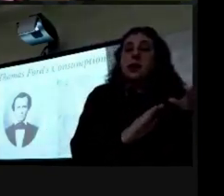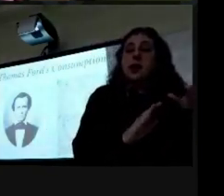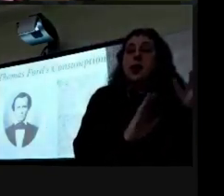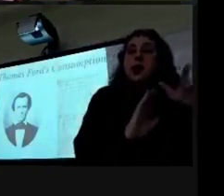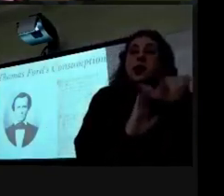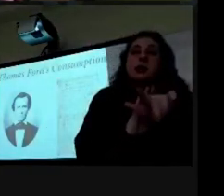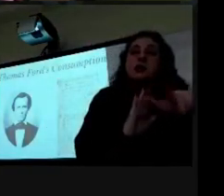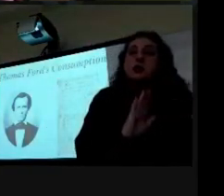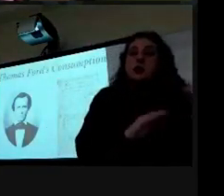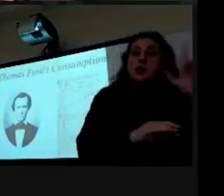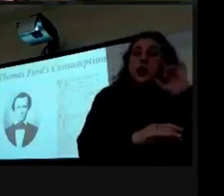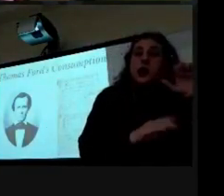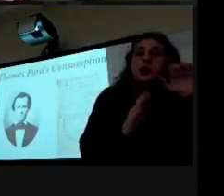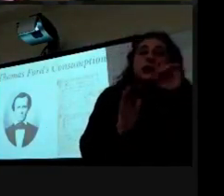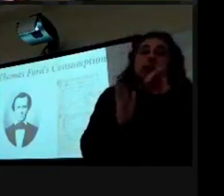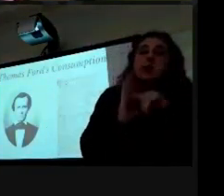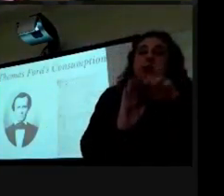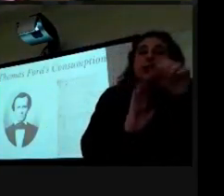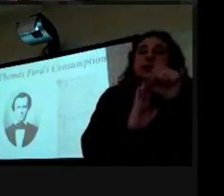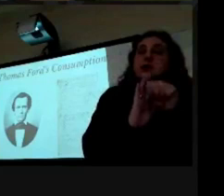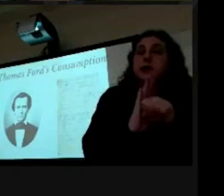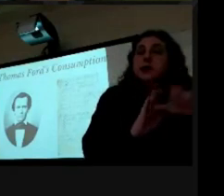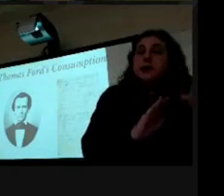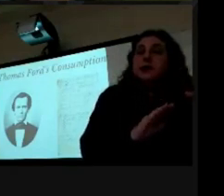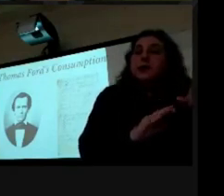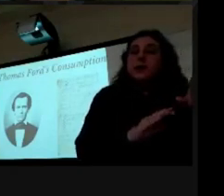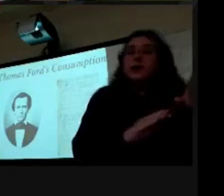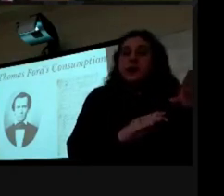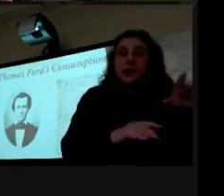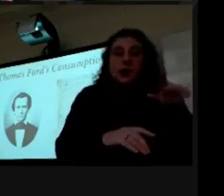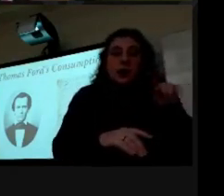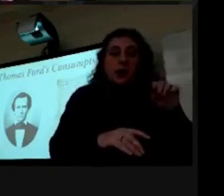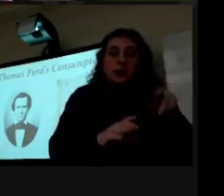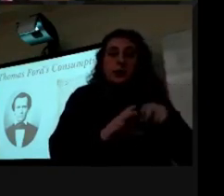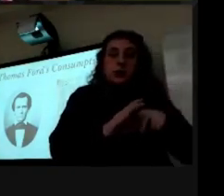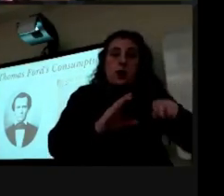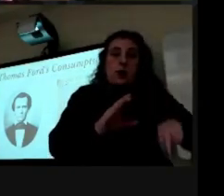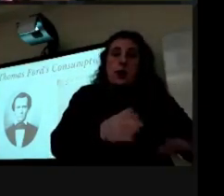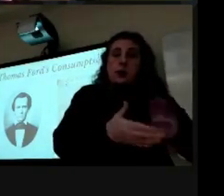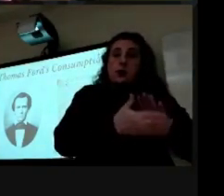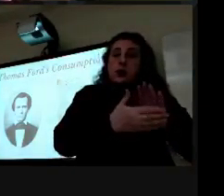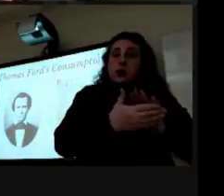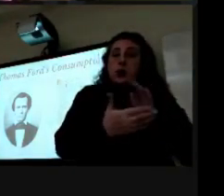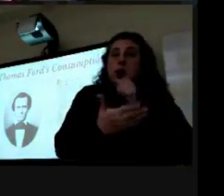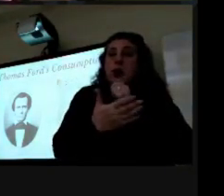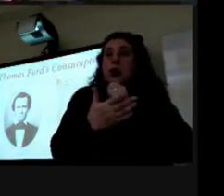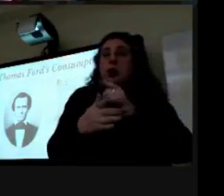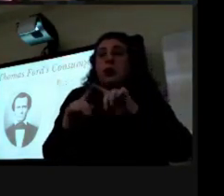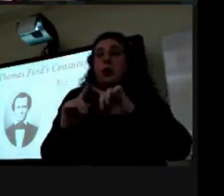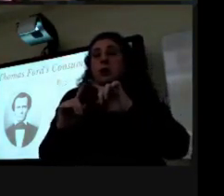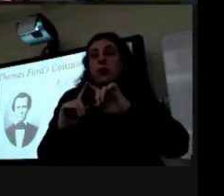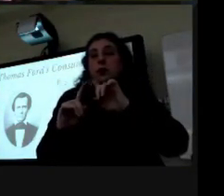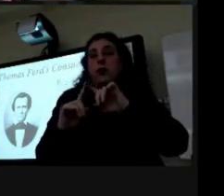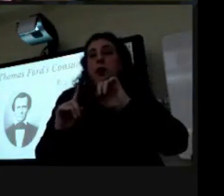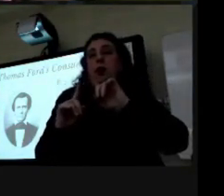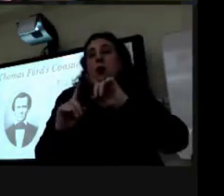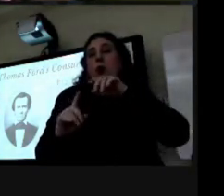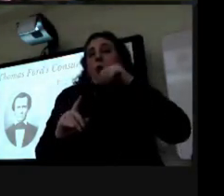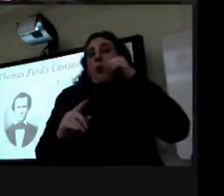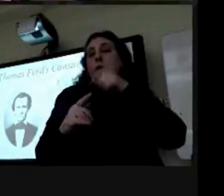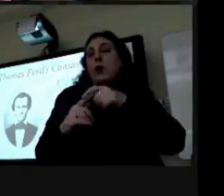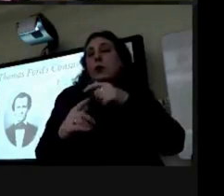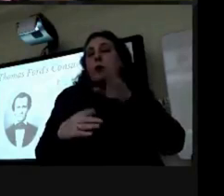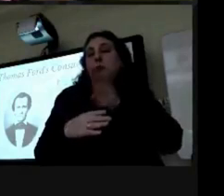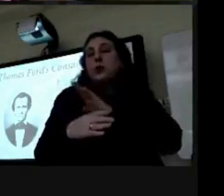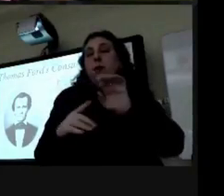as attorney general thomas briefly dropped out to help with his other owners failing business but